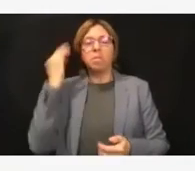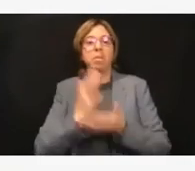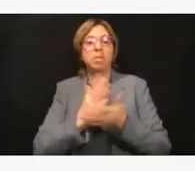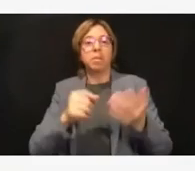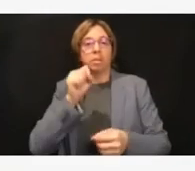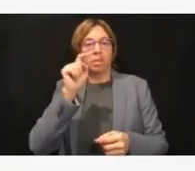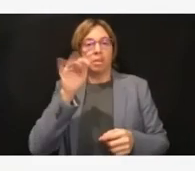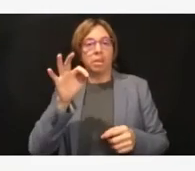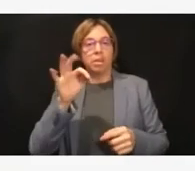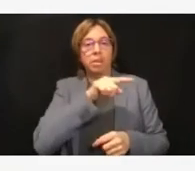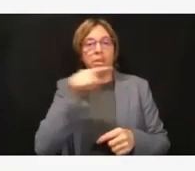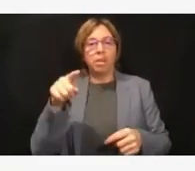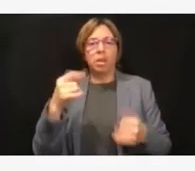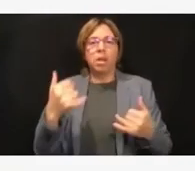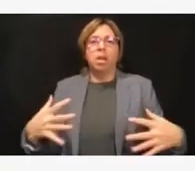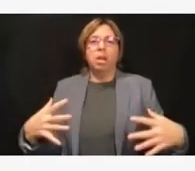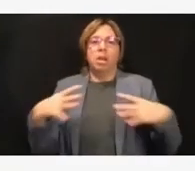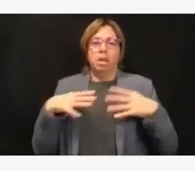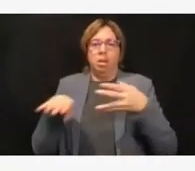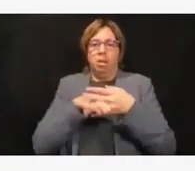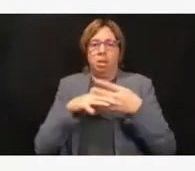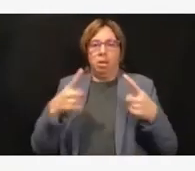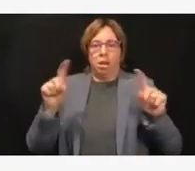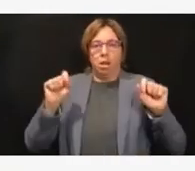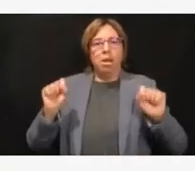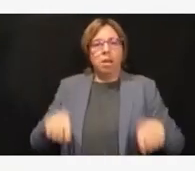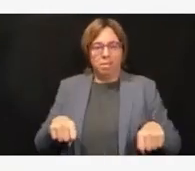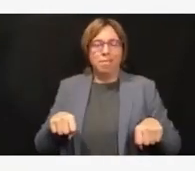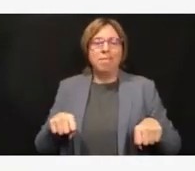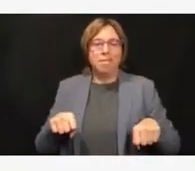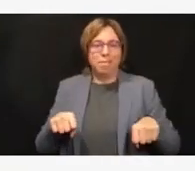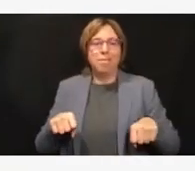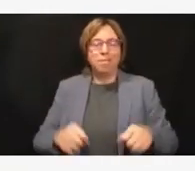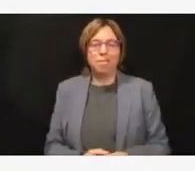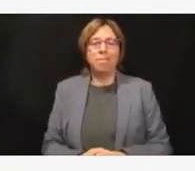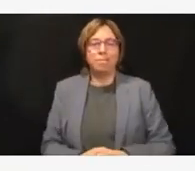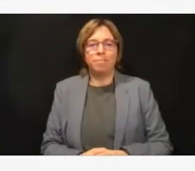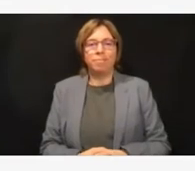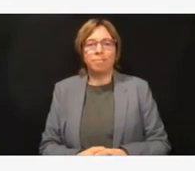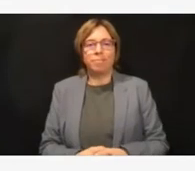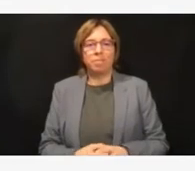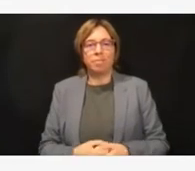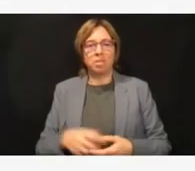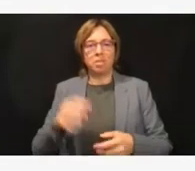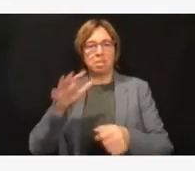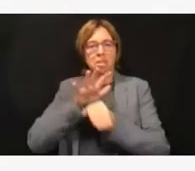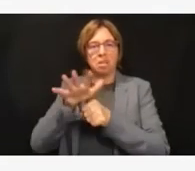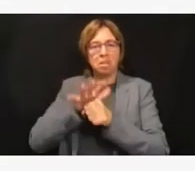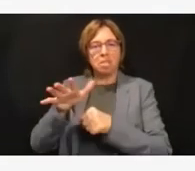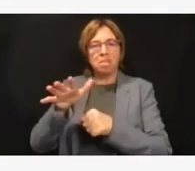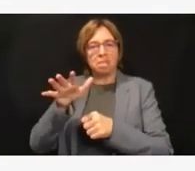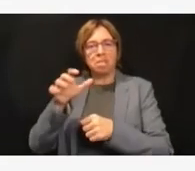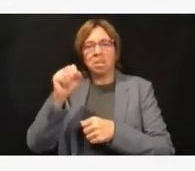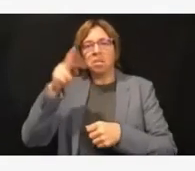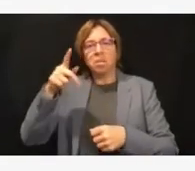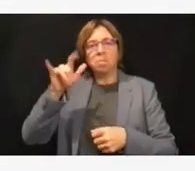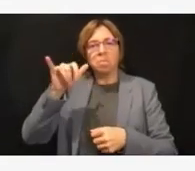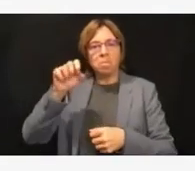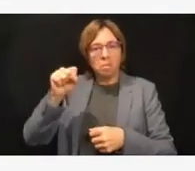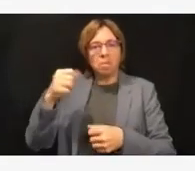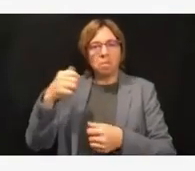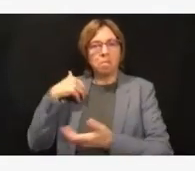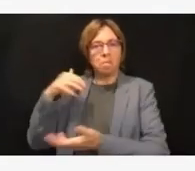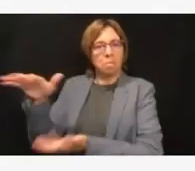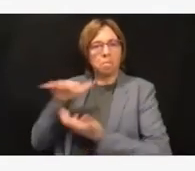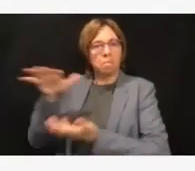back to normal. Our supplies are stable. And then on our collaborative calls across the state with other providers, we're